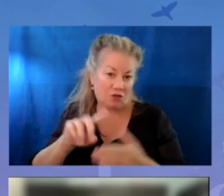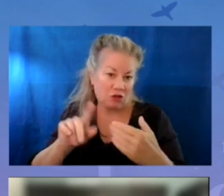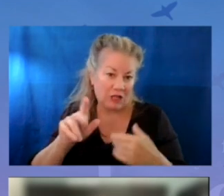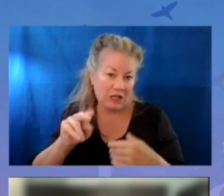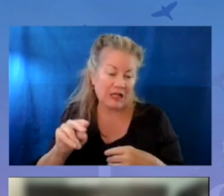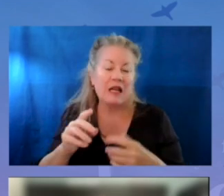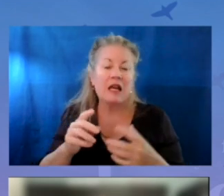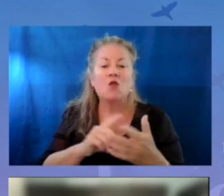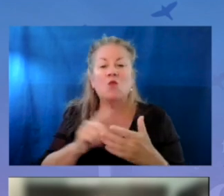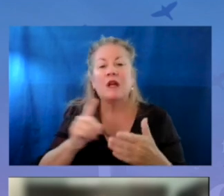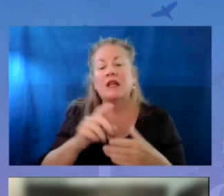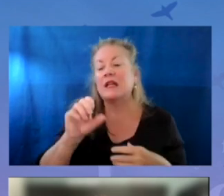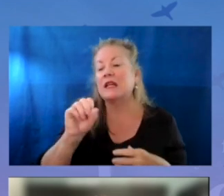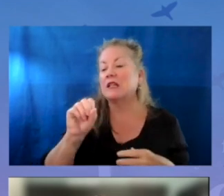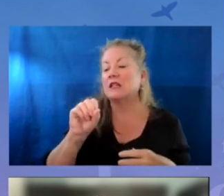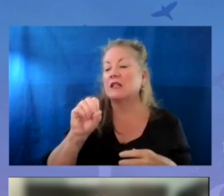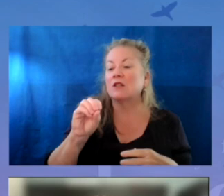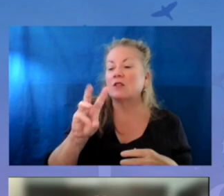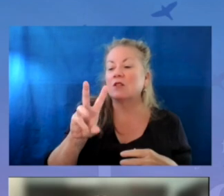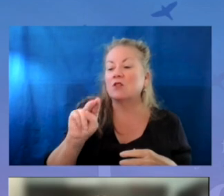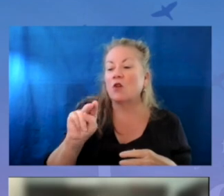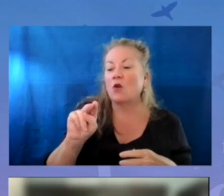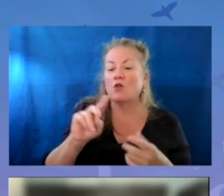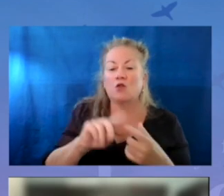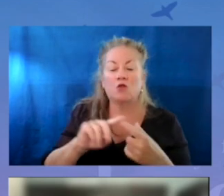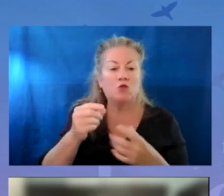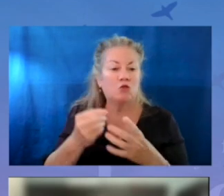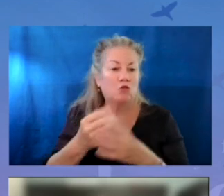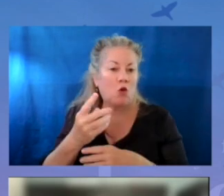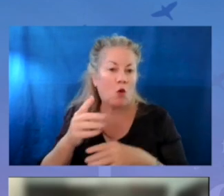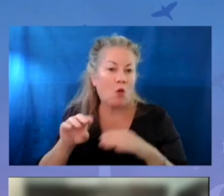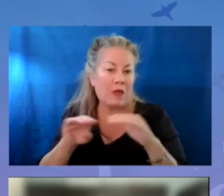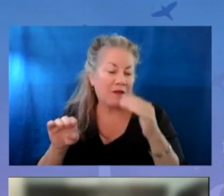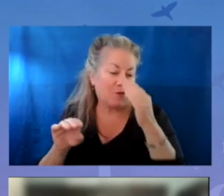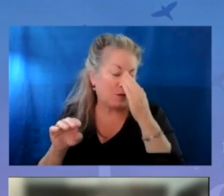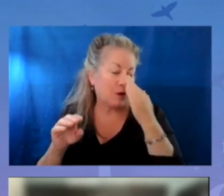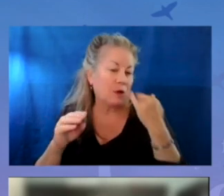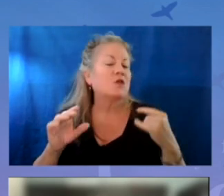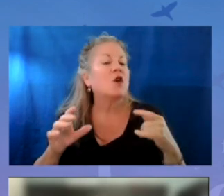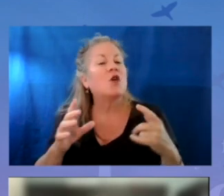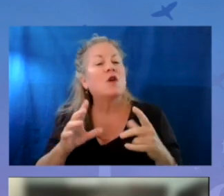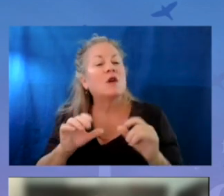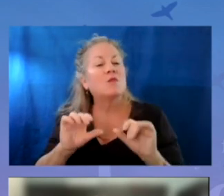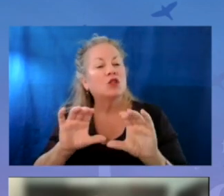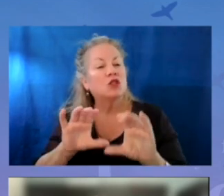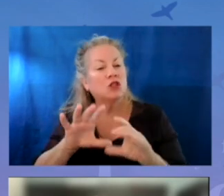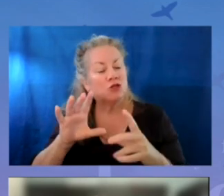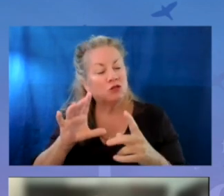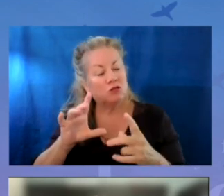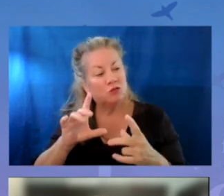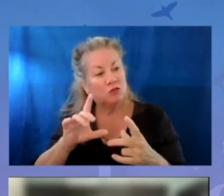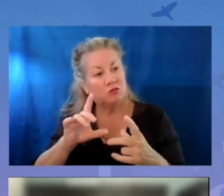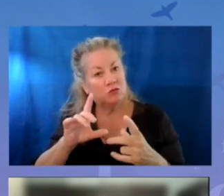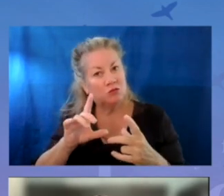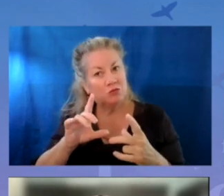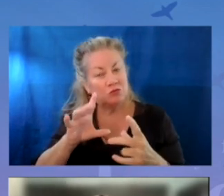weekly sewn-to-grow check-ins through the platform. So we've pushed in to support those expectations and met schools where they are in that